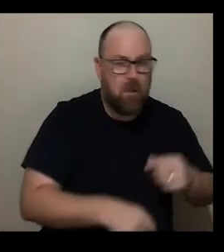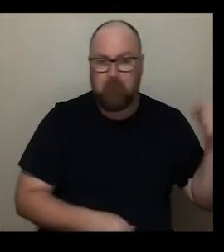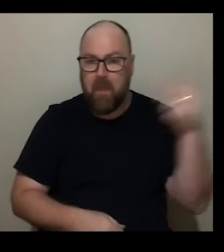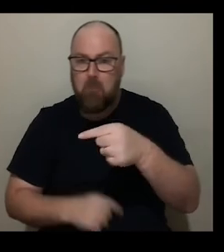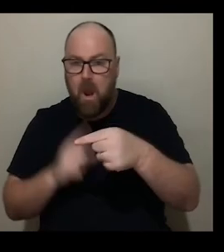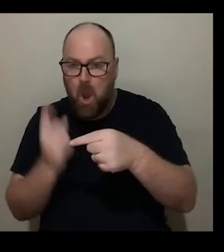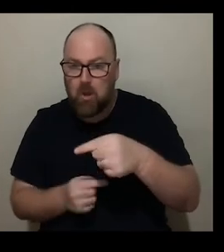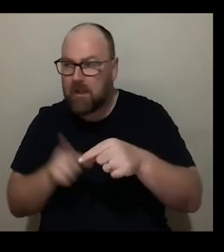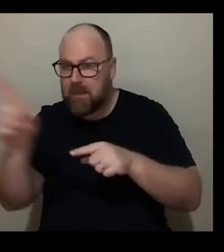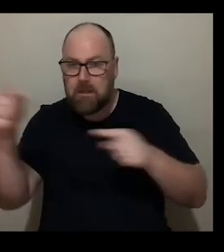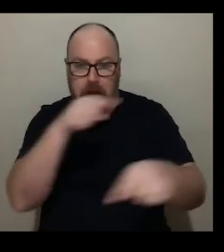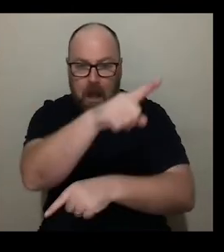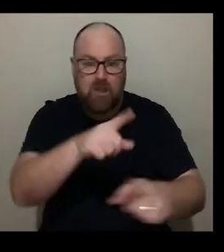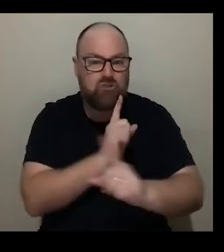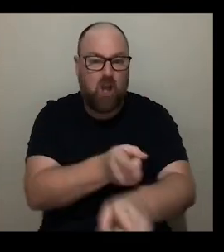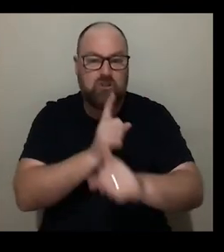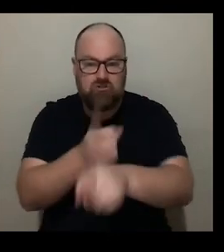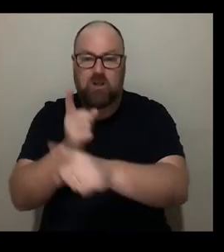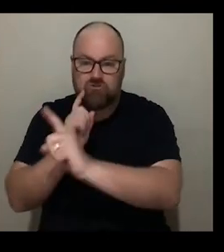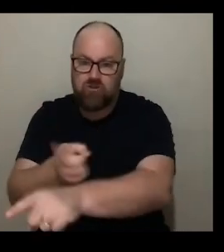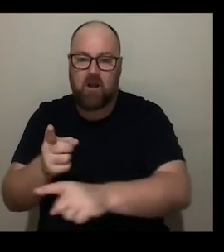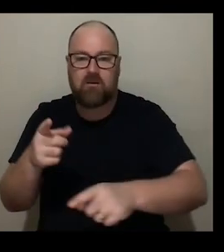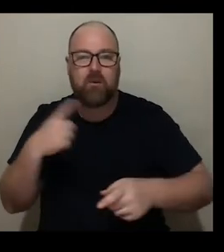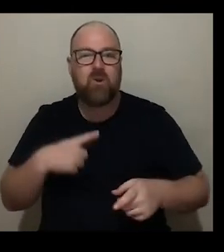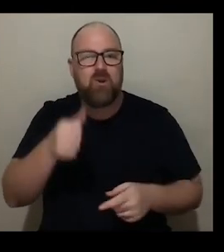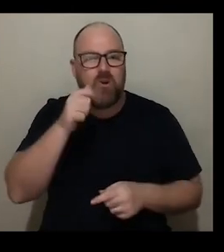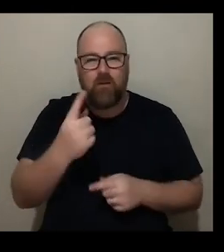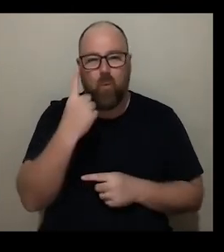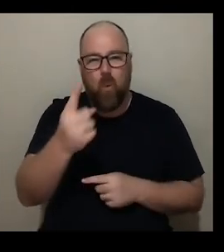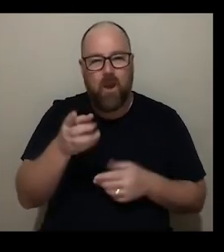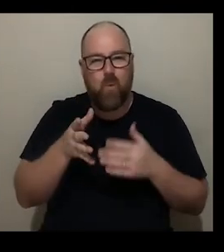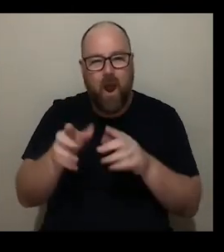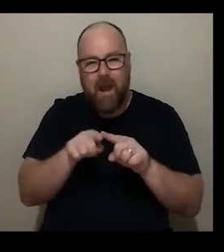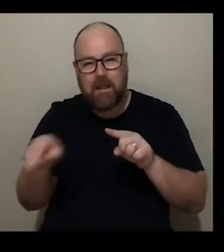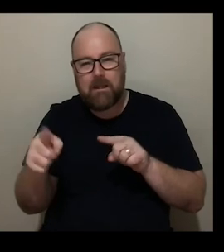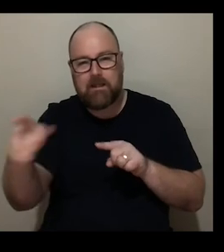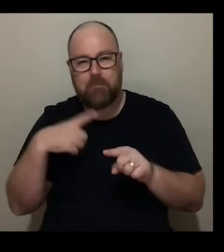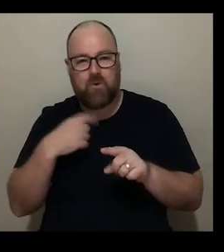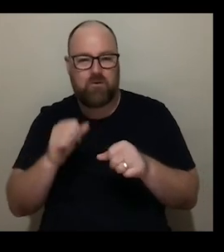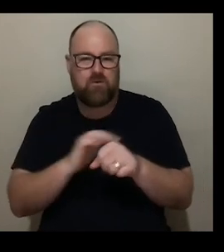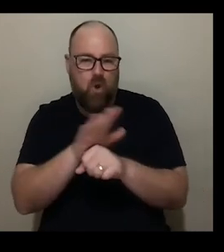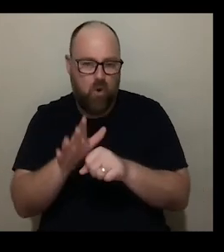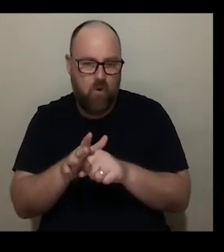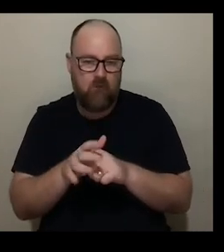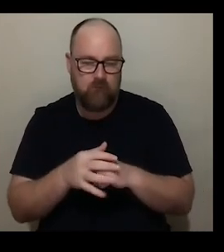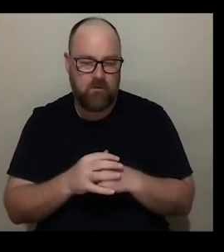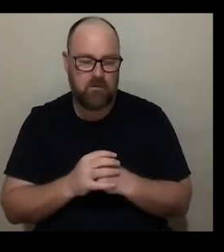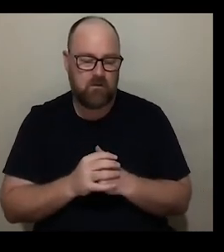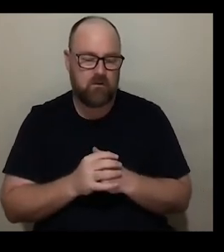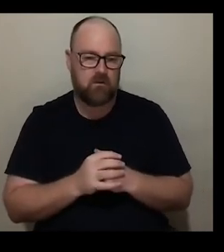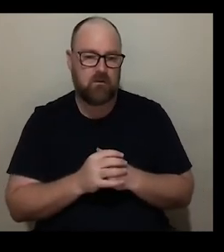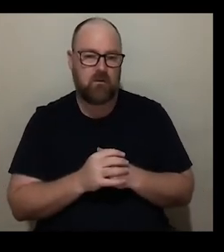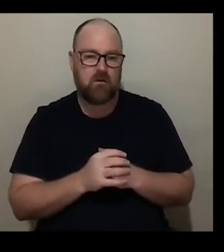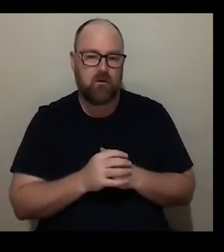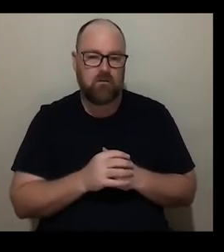only loads of instructions because you know we've had to introduce all kinds of one-way systems and restrictions on the way people use our buildings